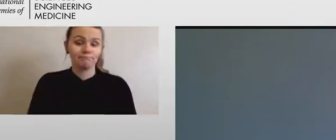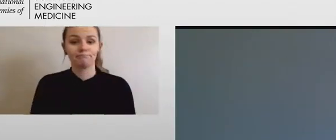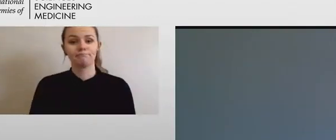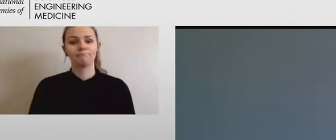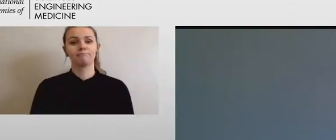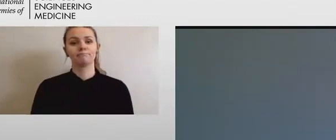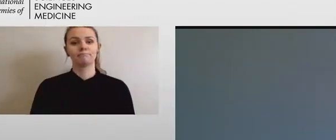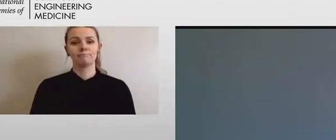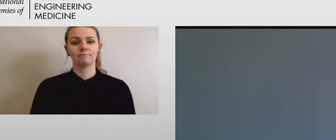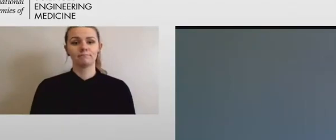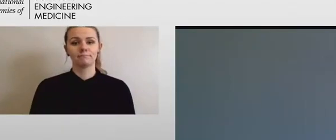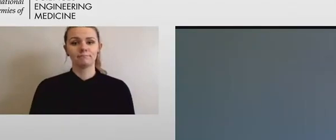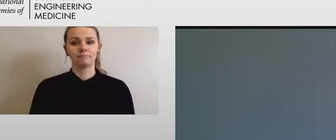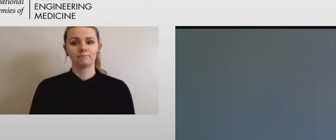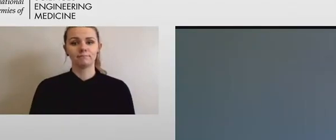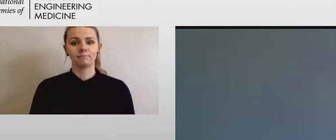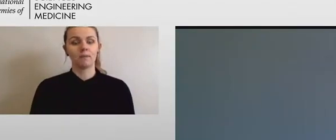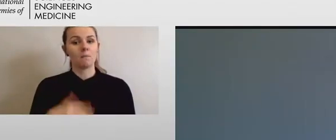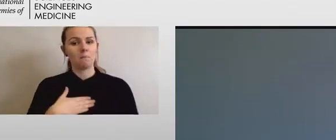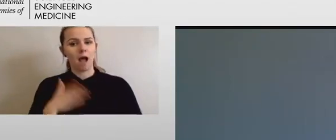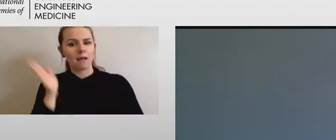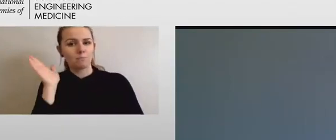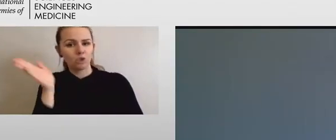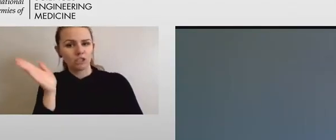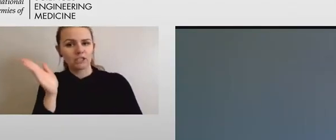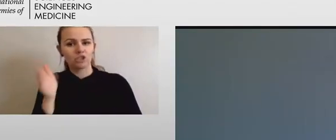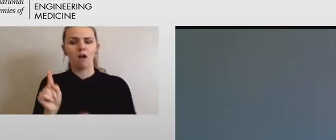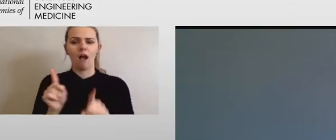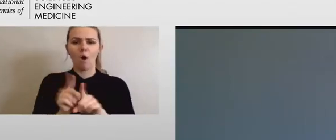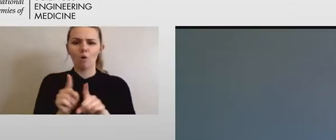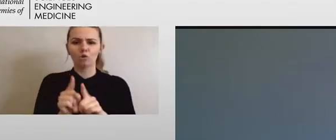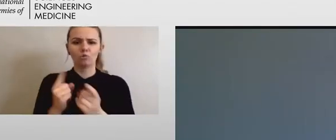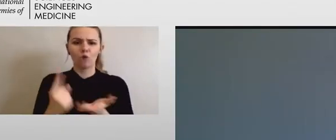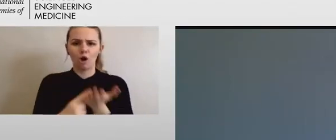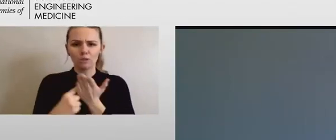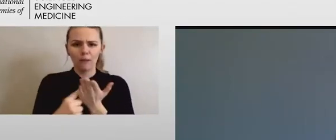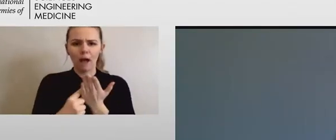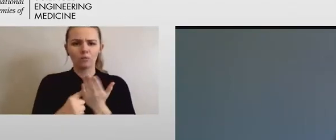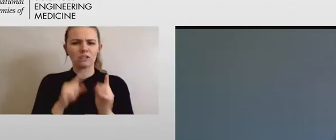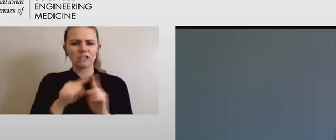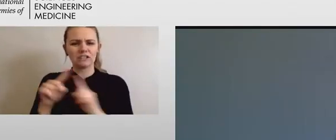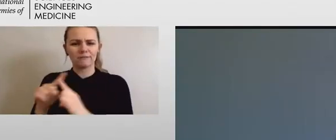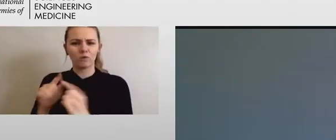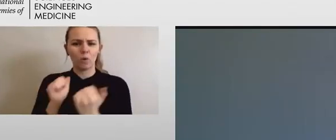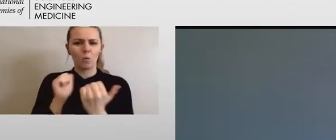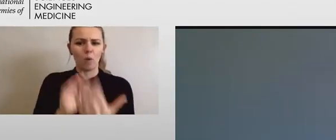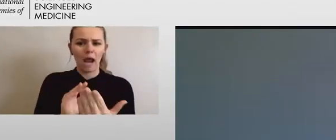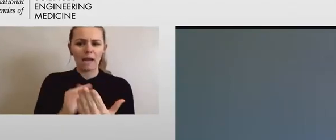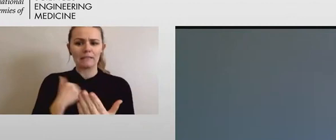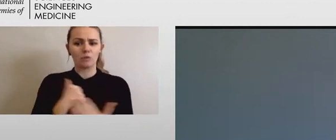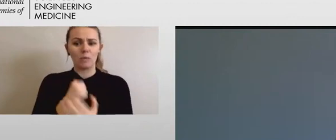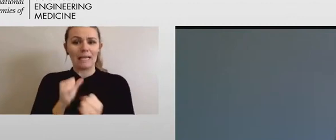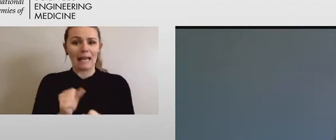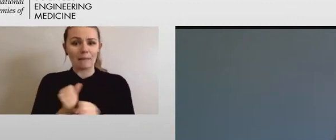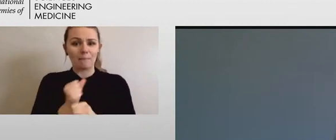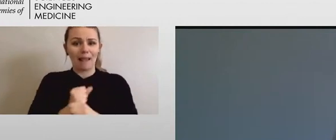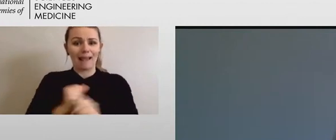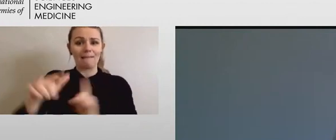I also talked about ways that we can make environments more inclusive through universal design.